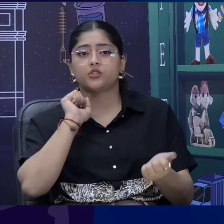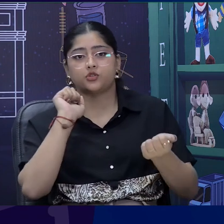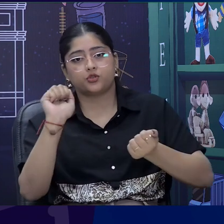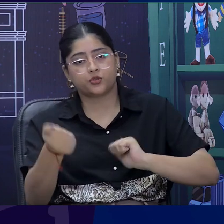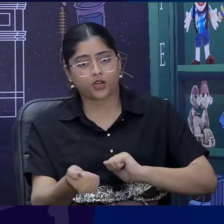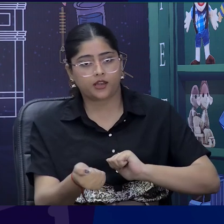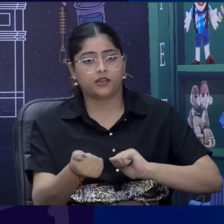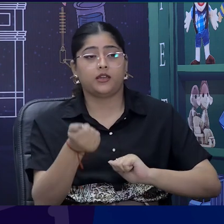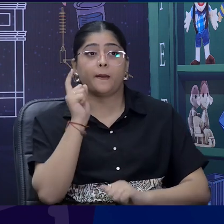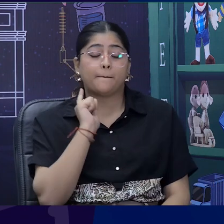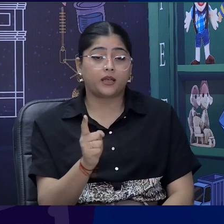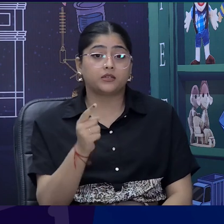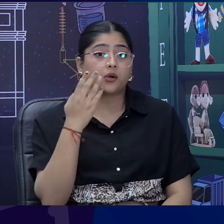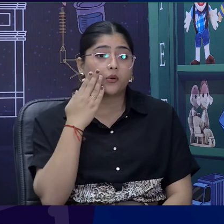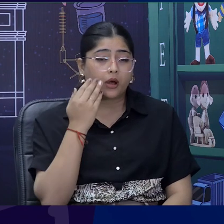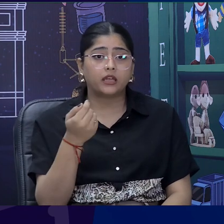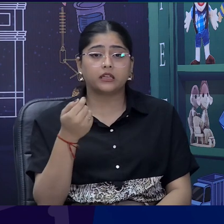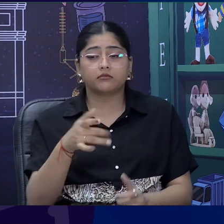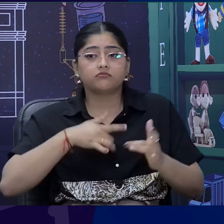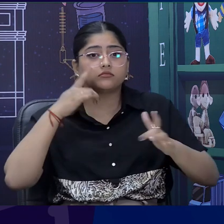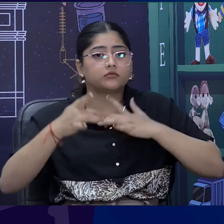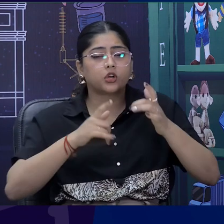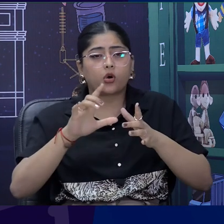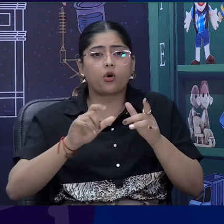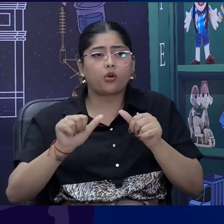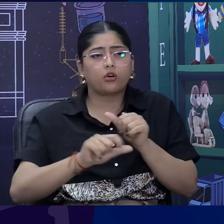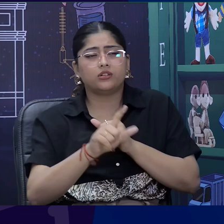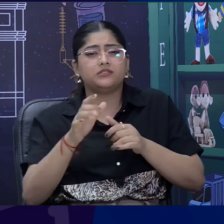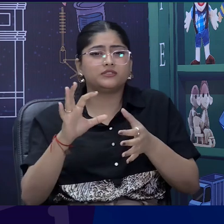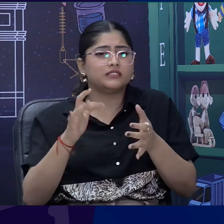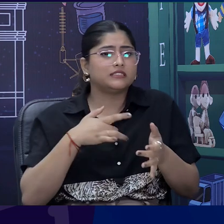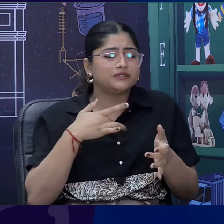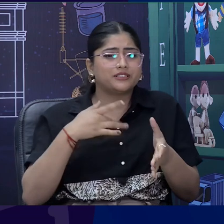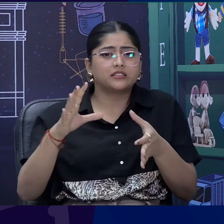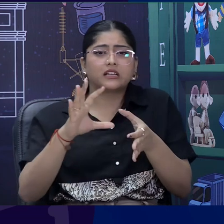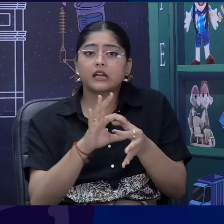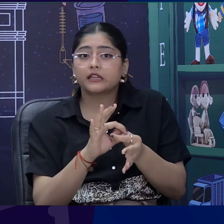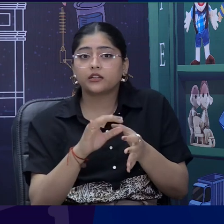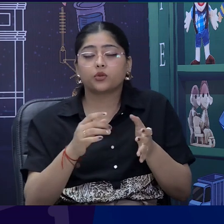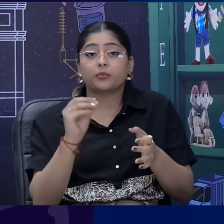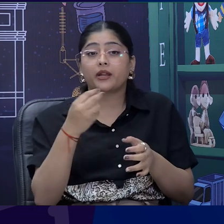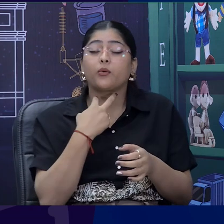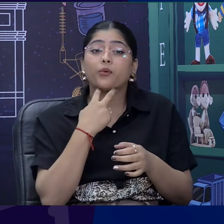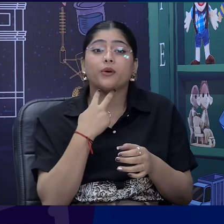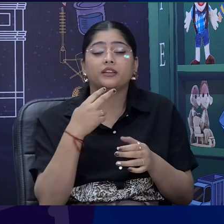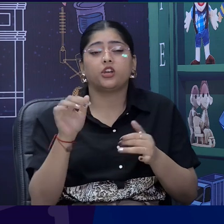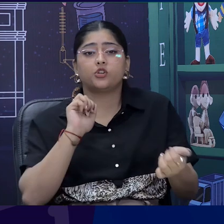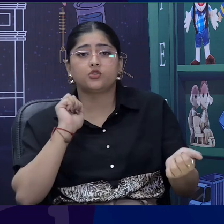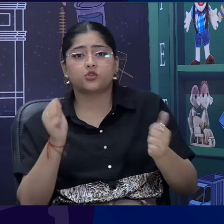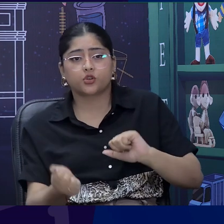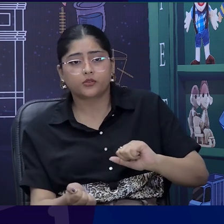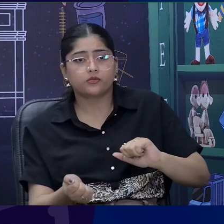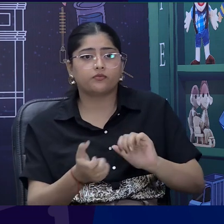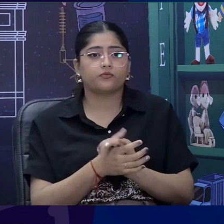make it interesting for children with all the children in class. Sure. So, the naughty boy there